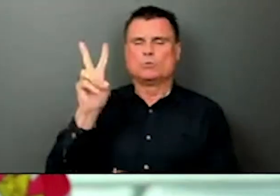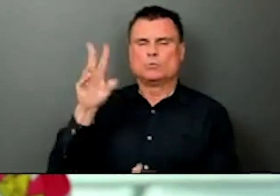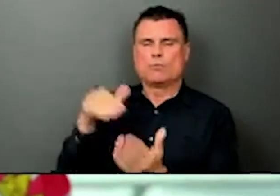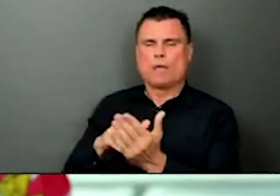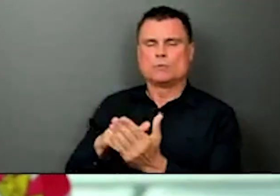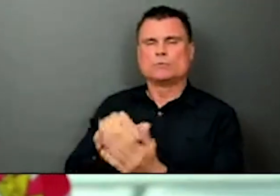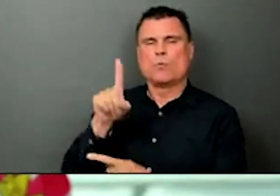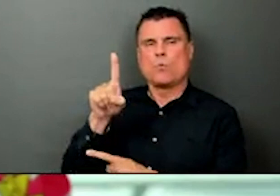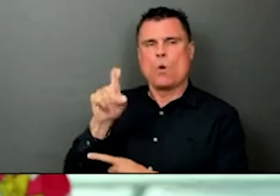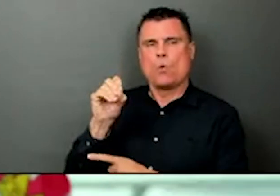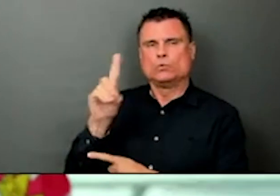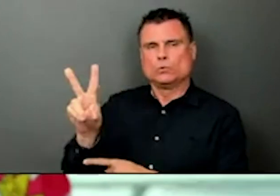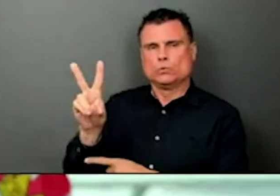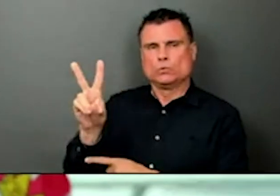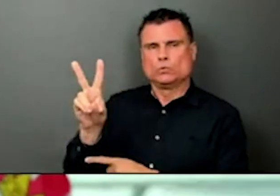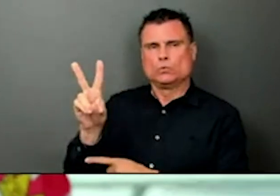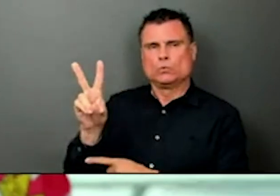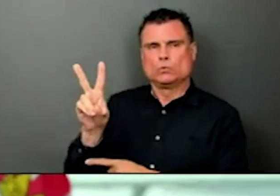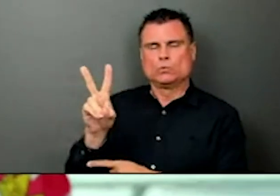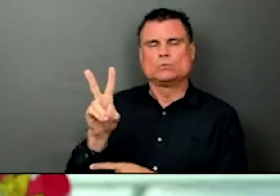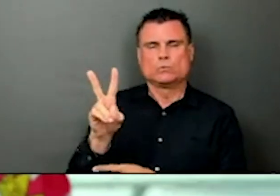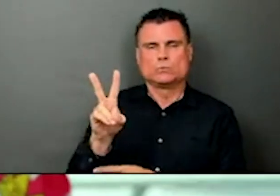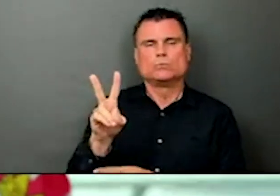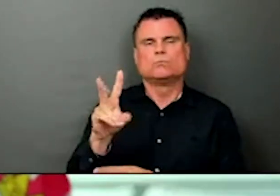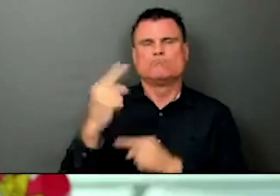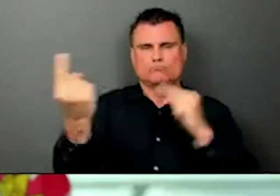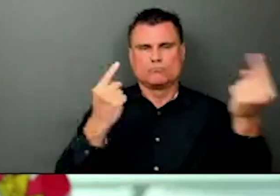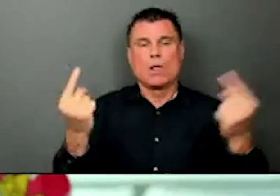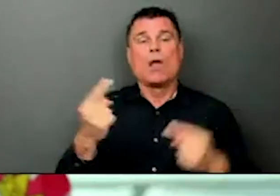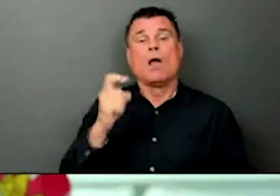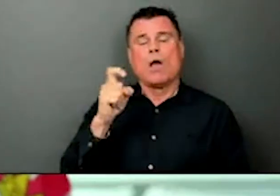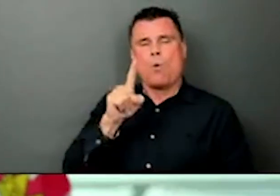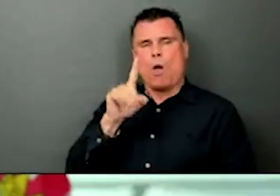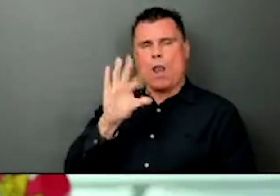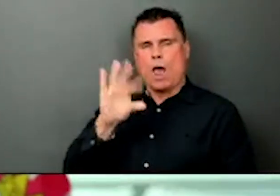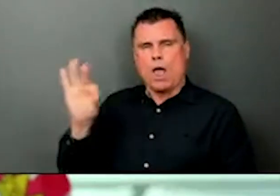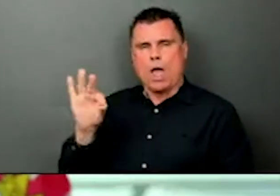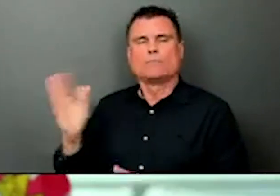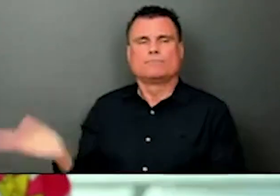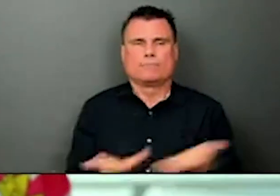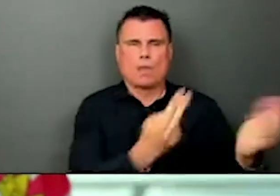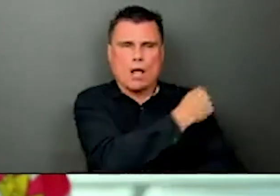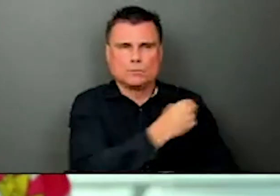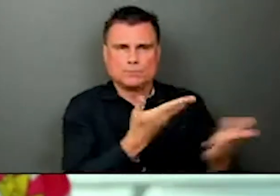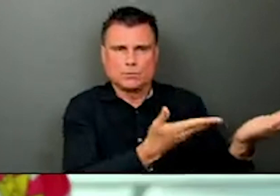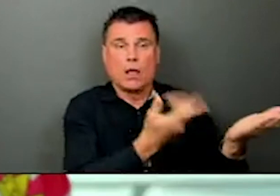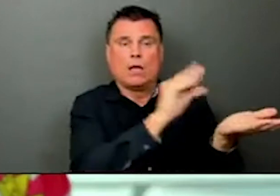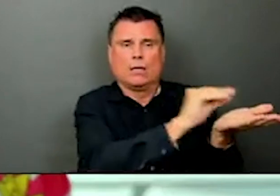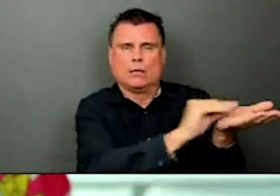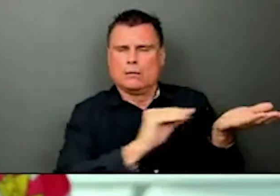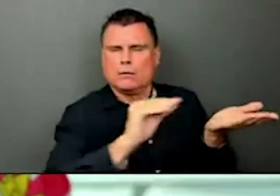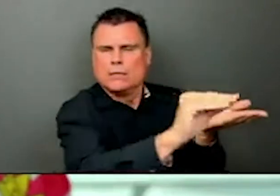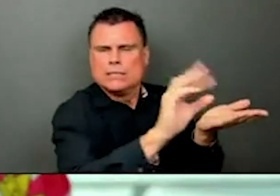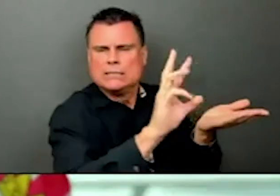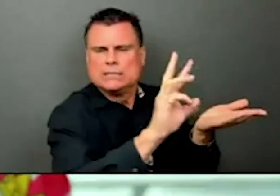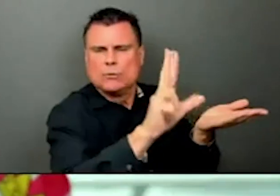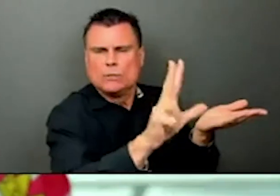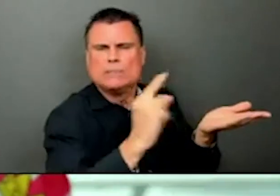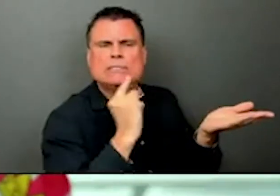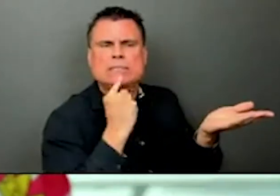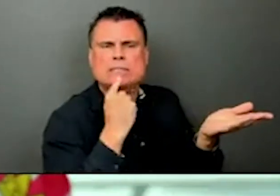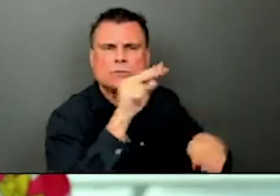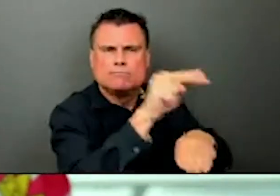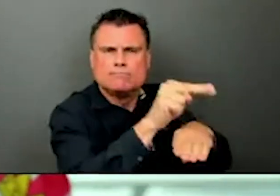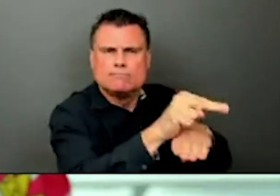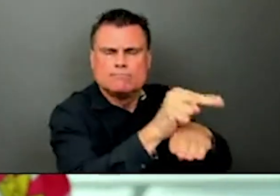63 of those are in critical care, and 38 are requiring mechanical ventilation today. Everyone else has